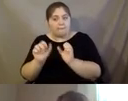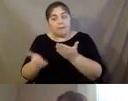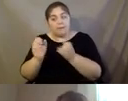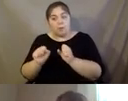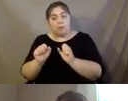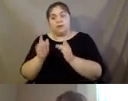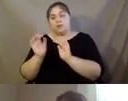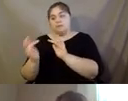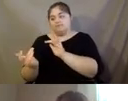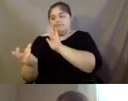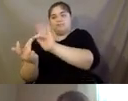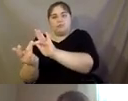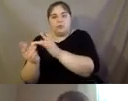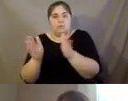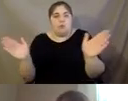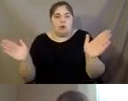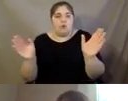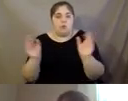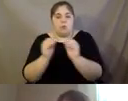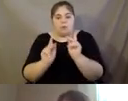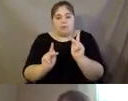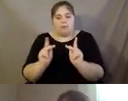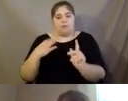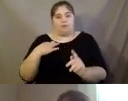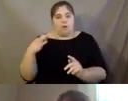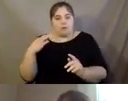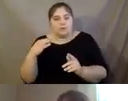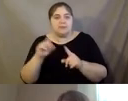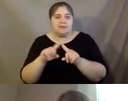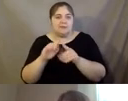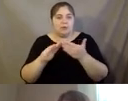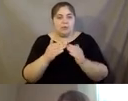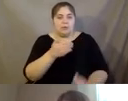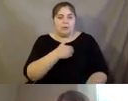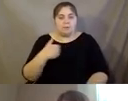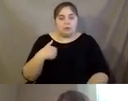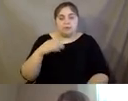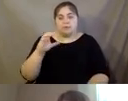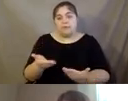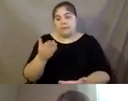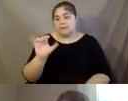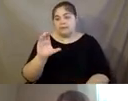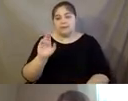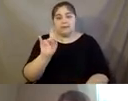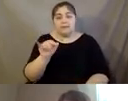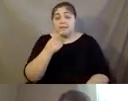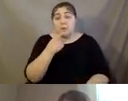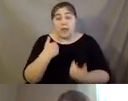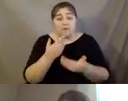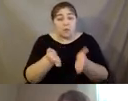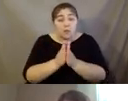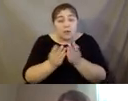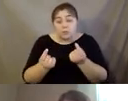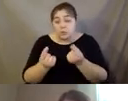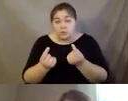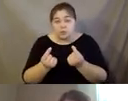to our broader network of, of volunteers and community members, people like Cindy and say like, Hey, we have this correct request. What can we do?